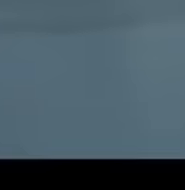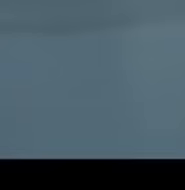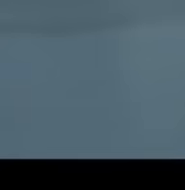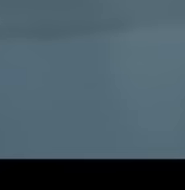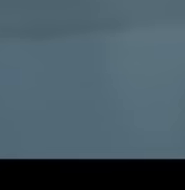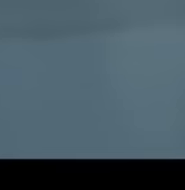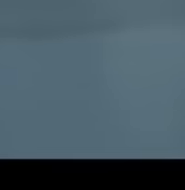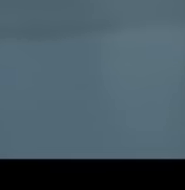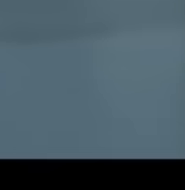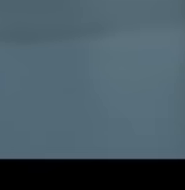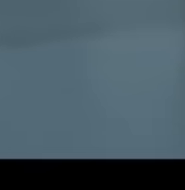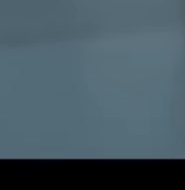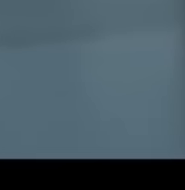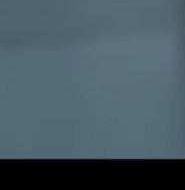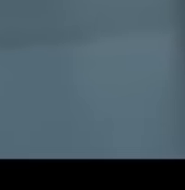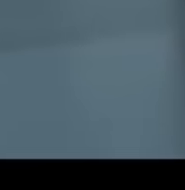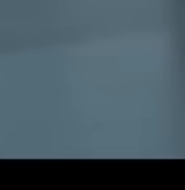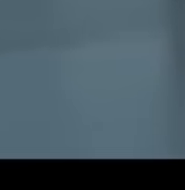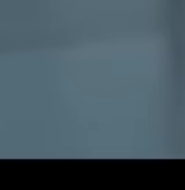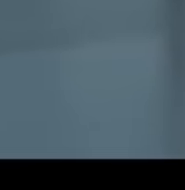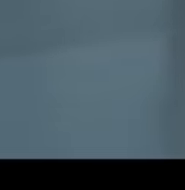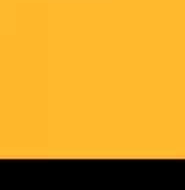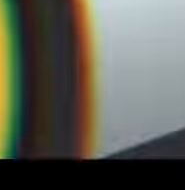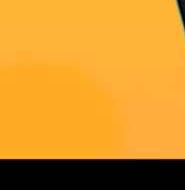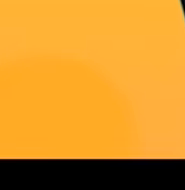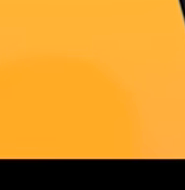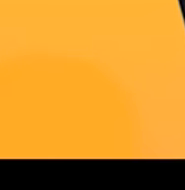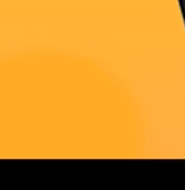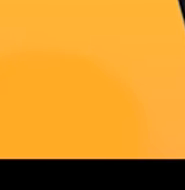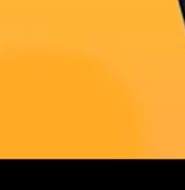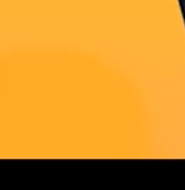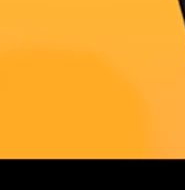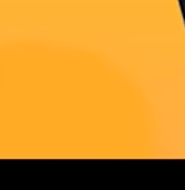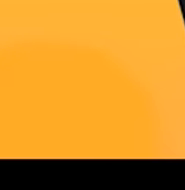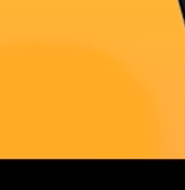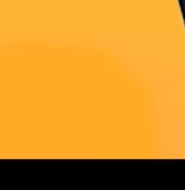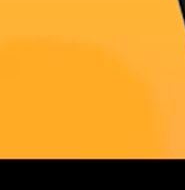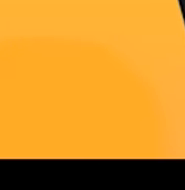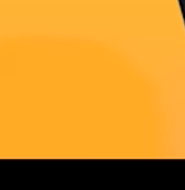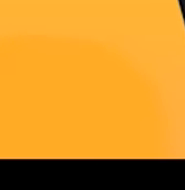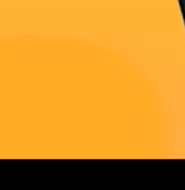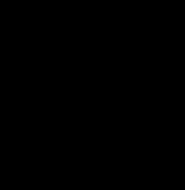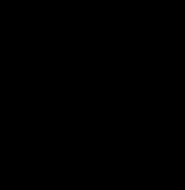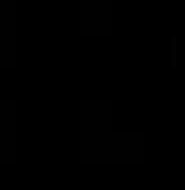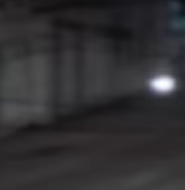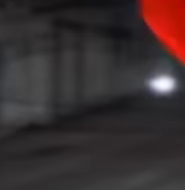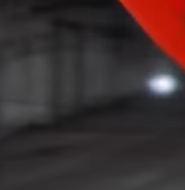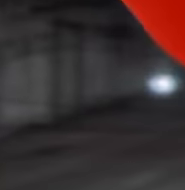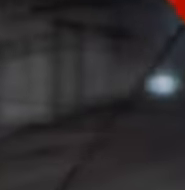It's as easy as scan, pay, done. Download the app and create your wallet today.